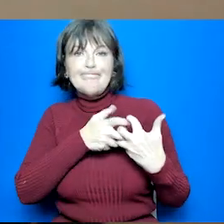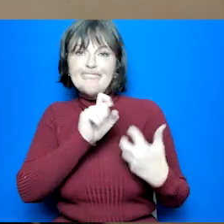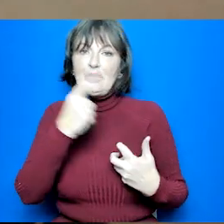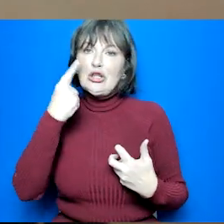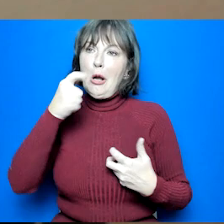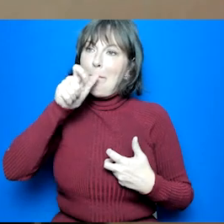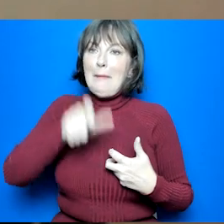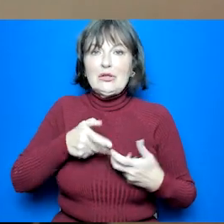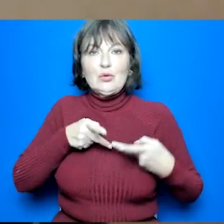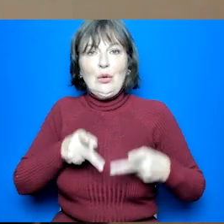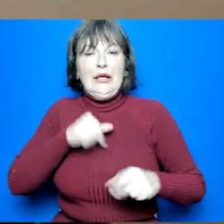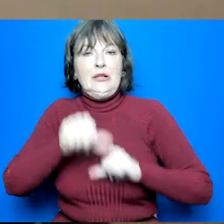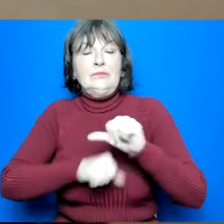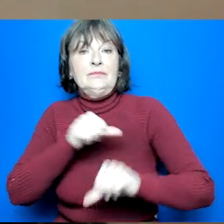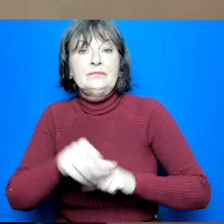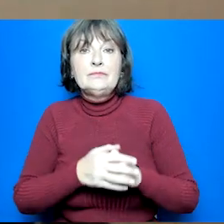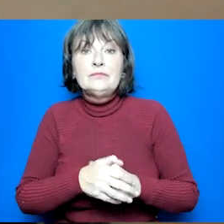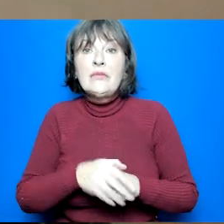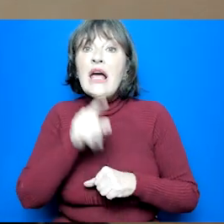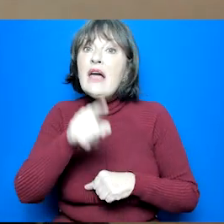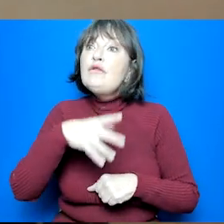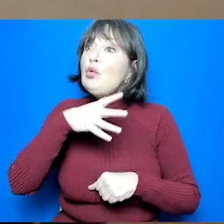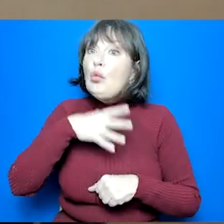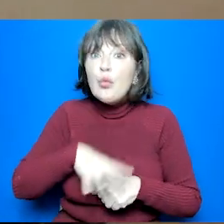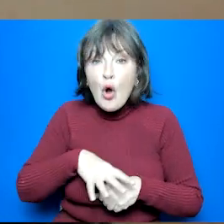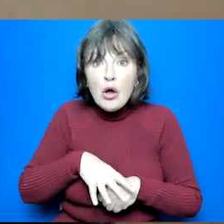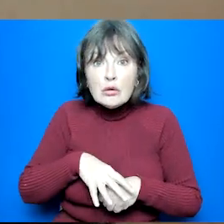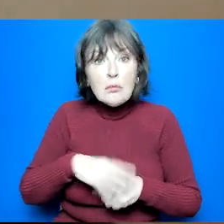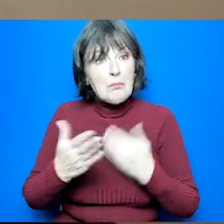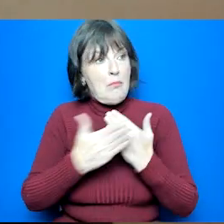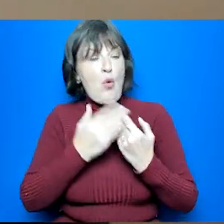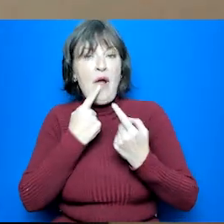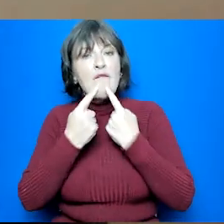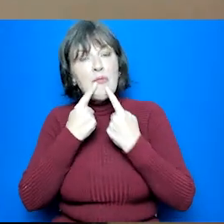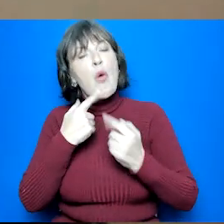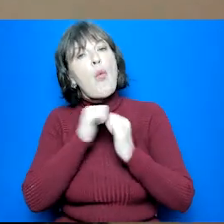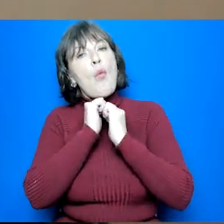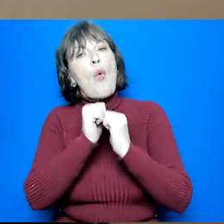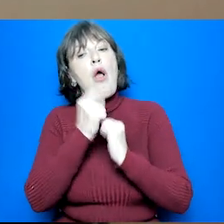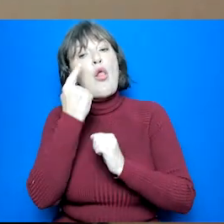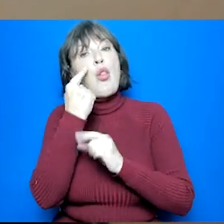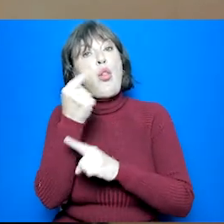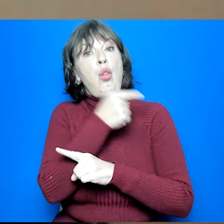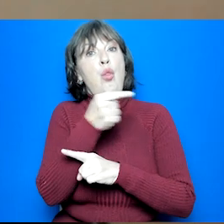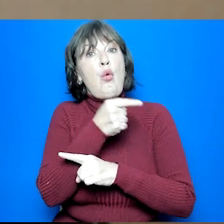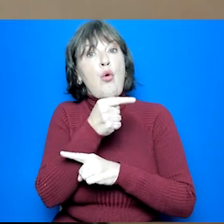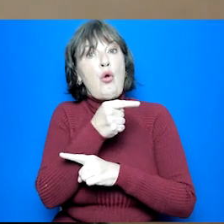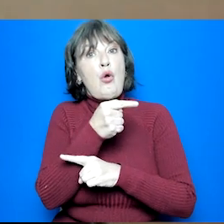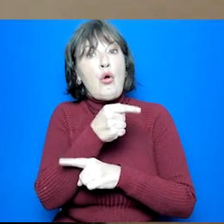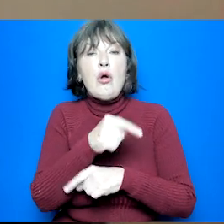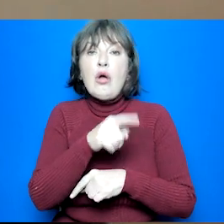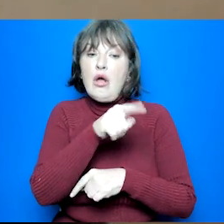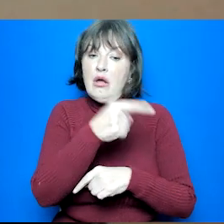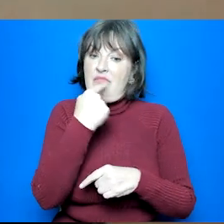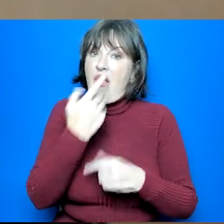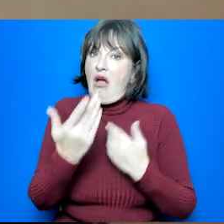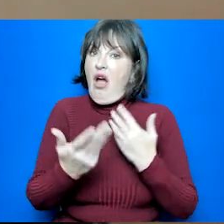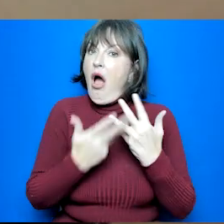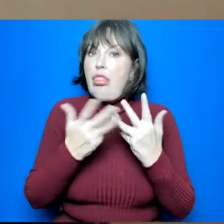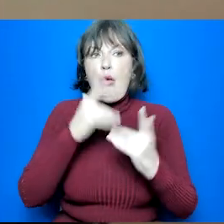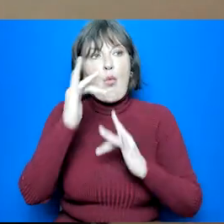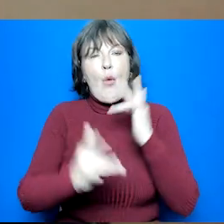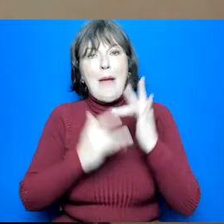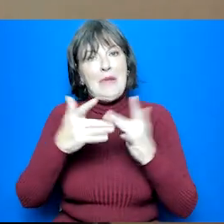and for further information you can watch the recordings of previous webinars that we've done which are options available after school